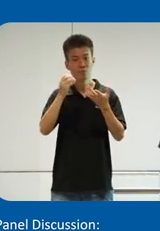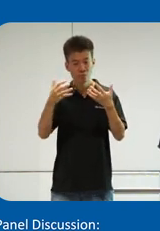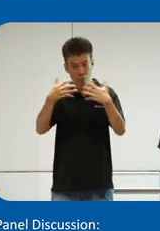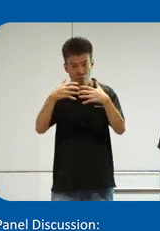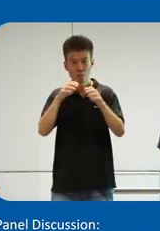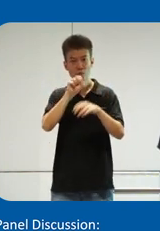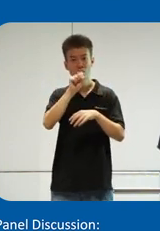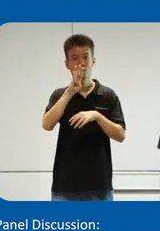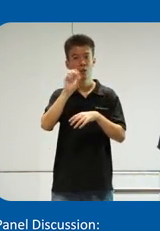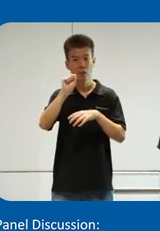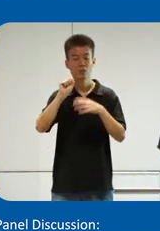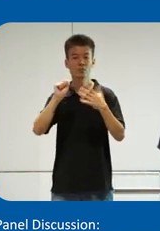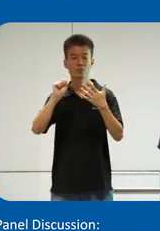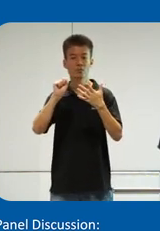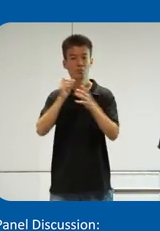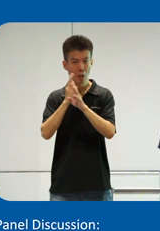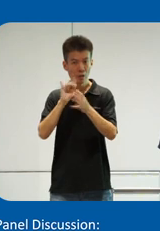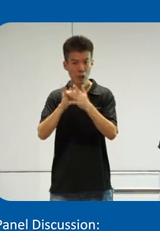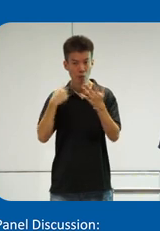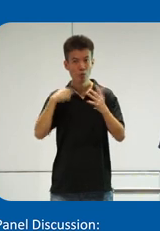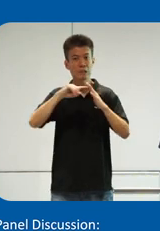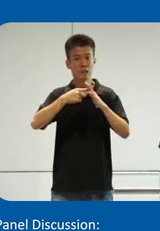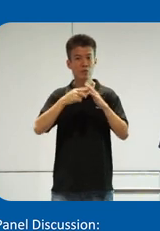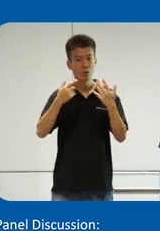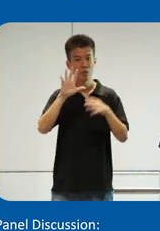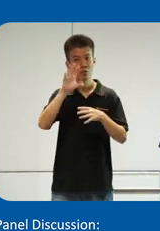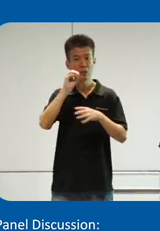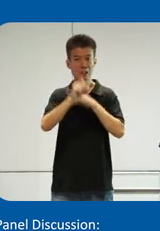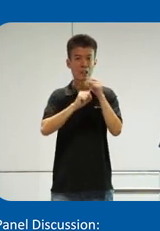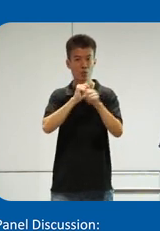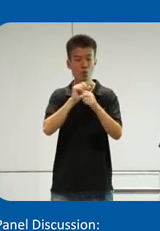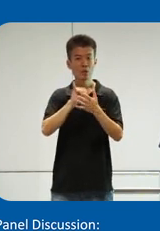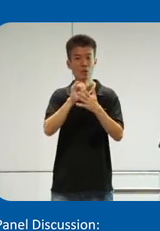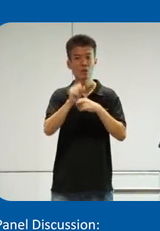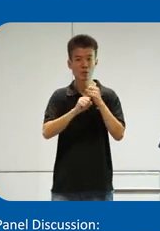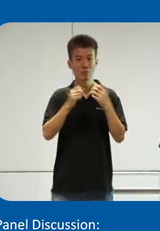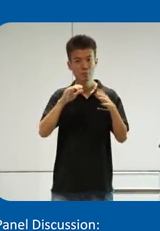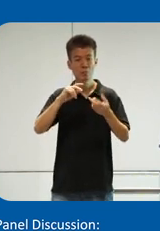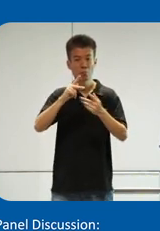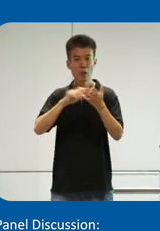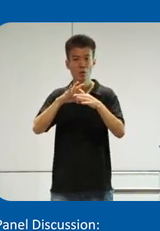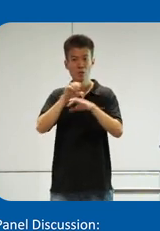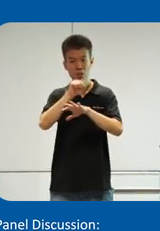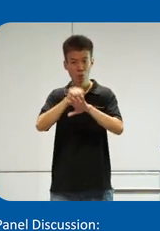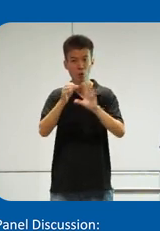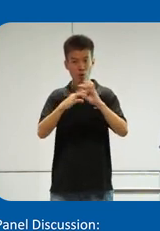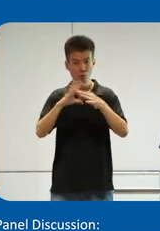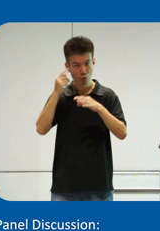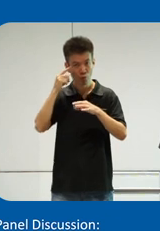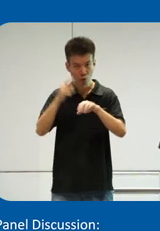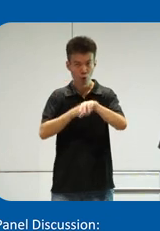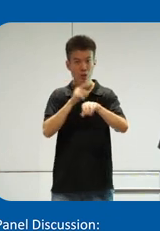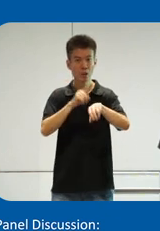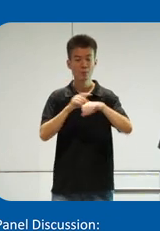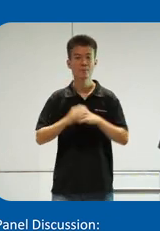form SBS bus. All right, that's how we started. And we are 50 years old this year. We've been part of the Singapore story for a long time.